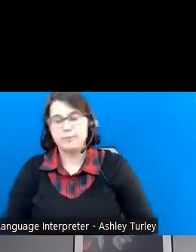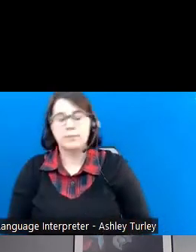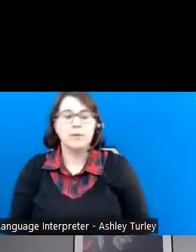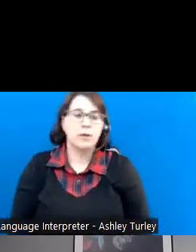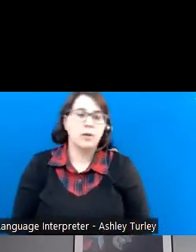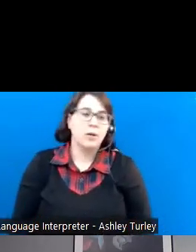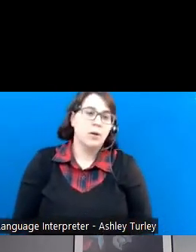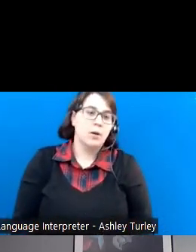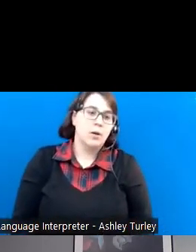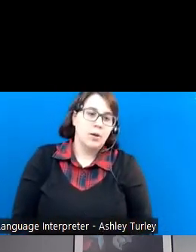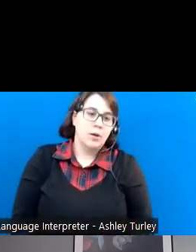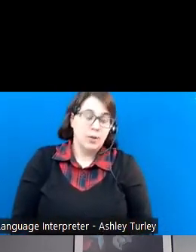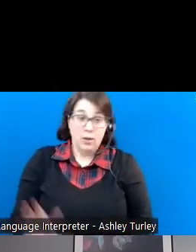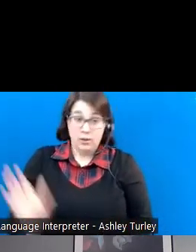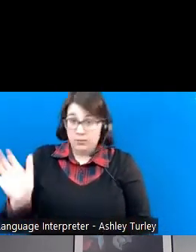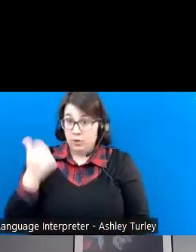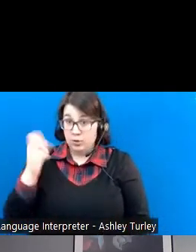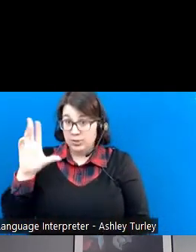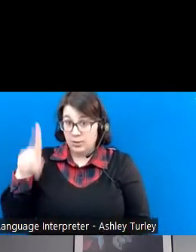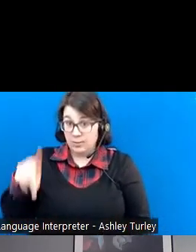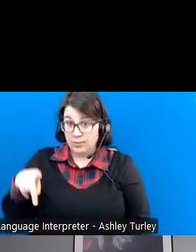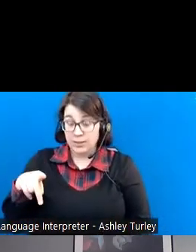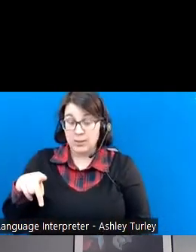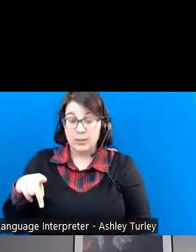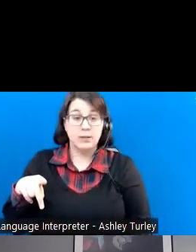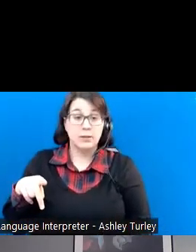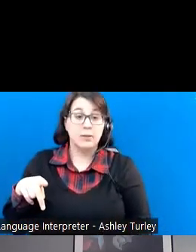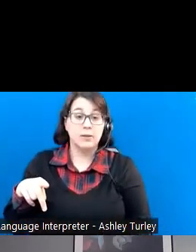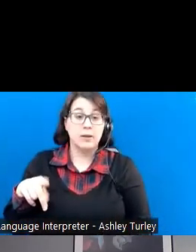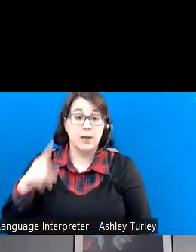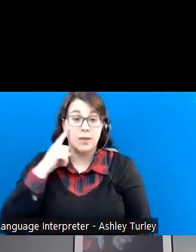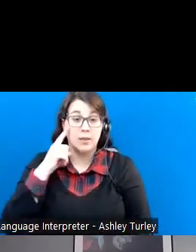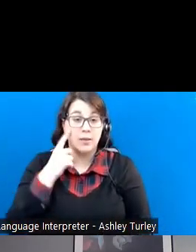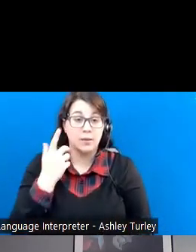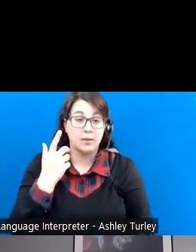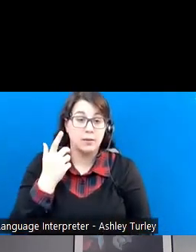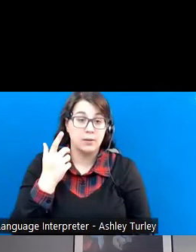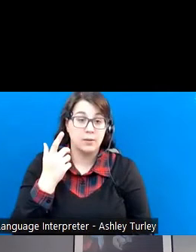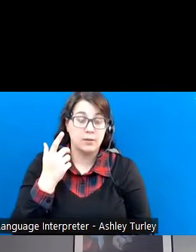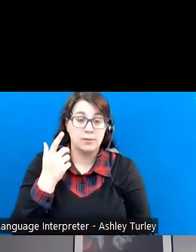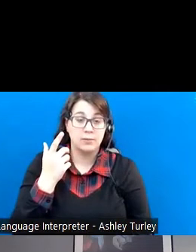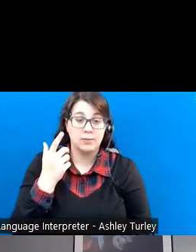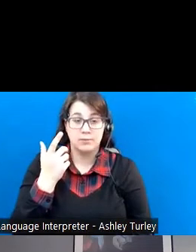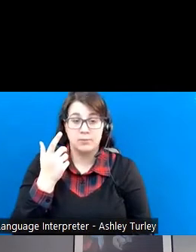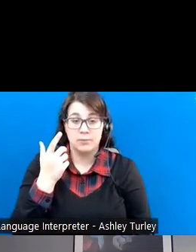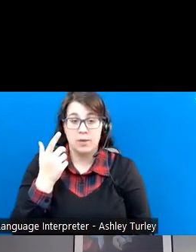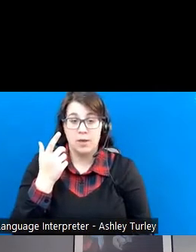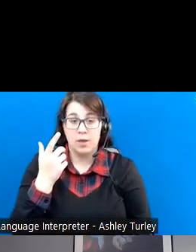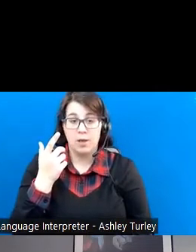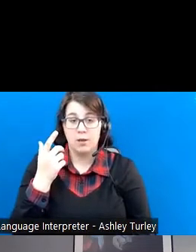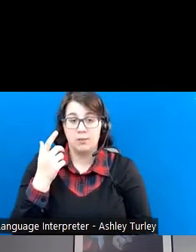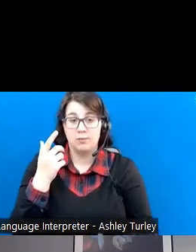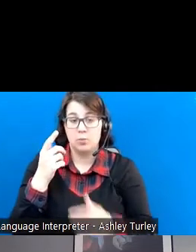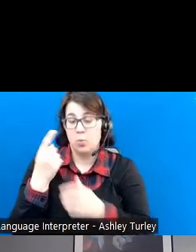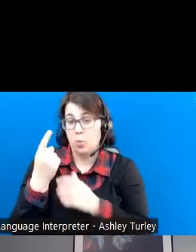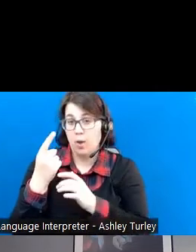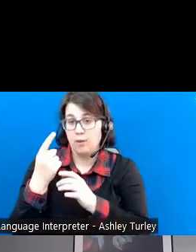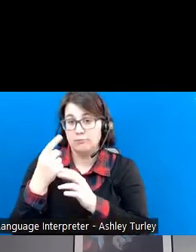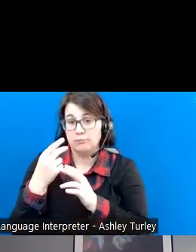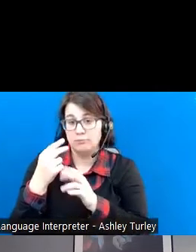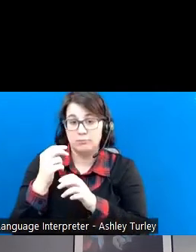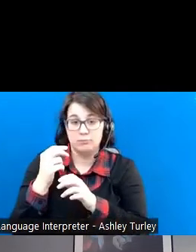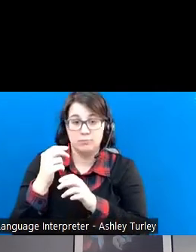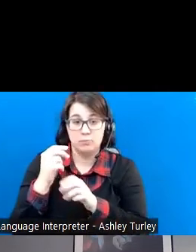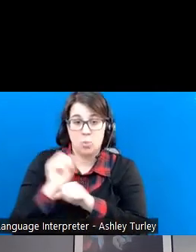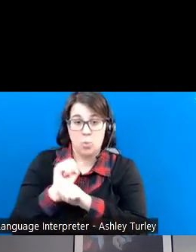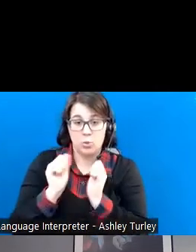other CRPs, think Payson-Morgatown works with the Department of Energy and NIOSH, and JobSquad also works with